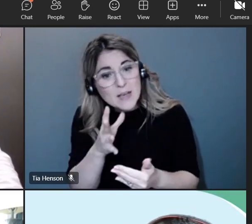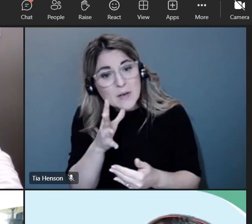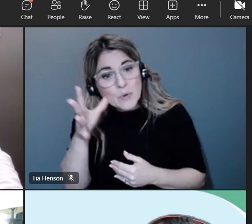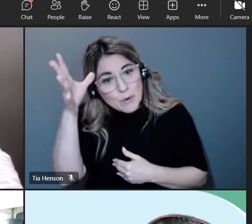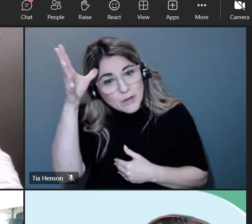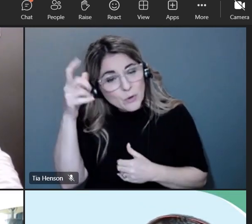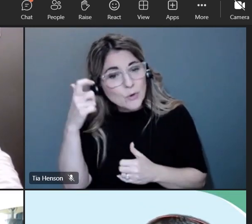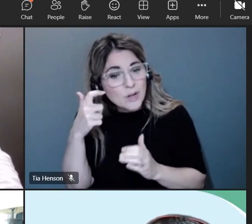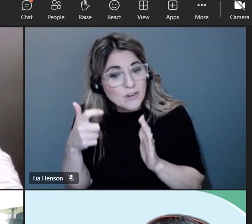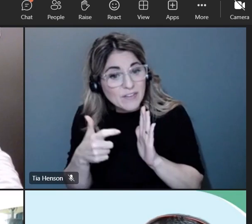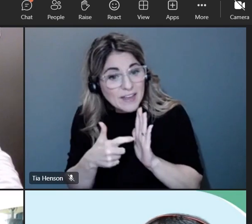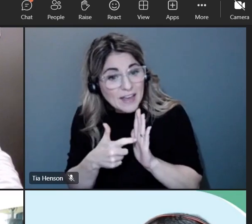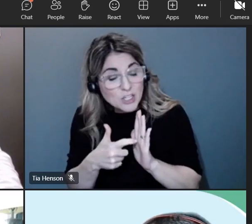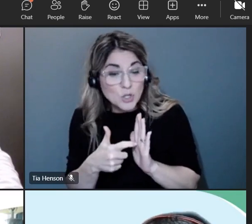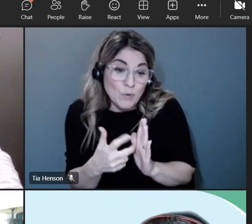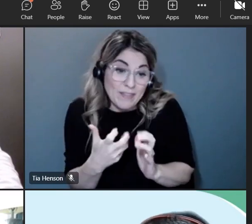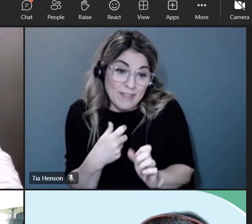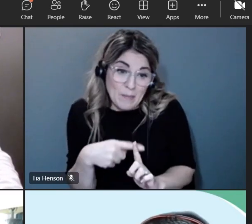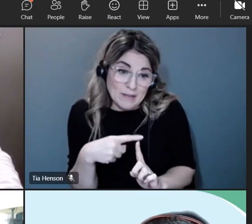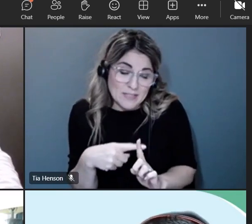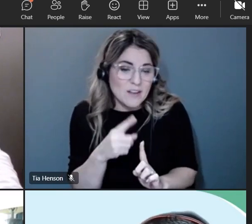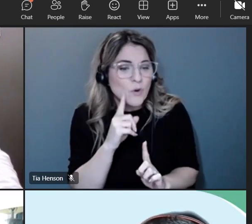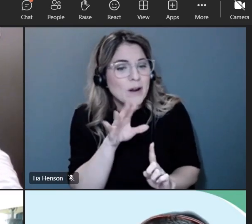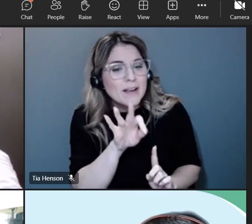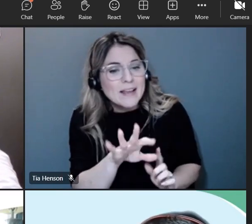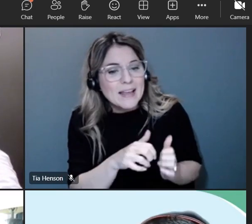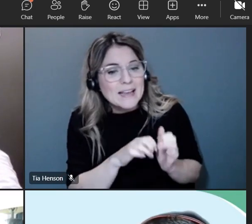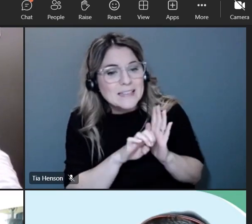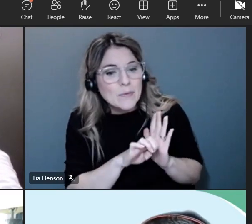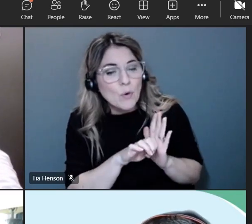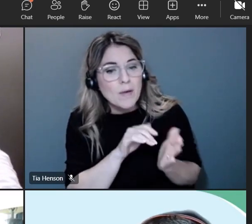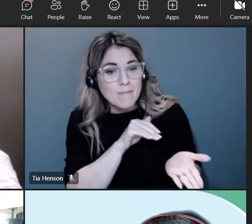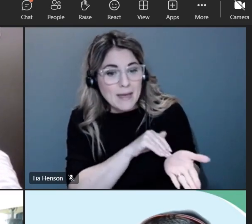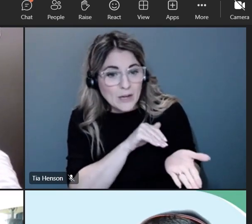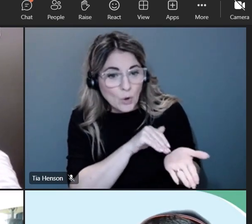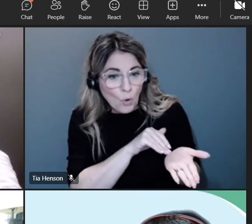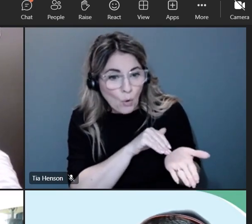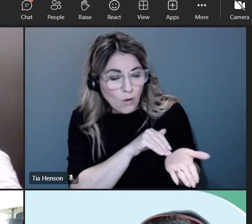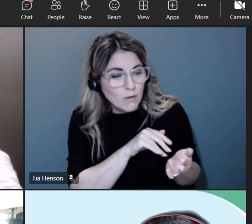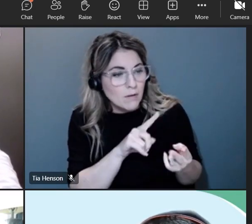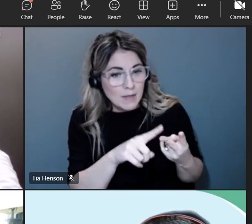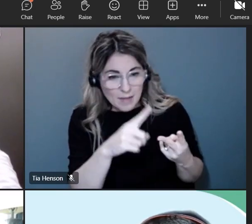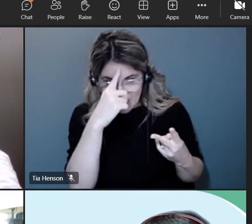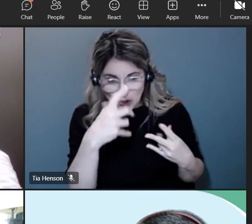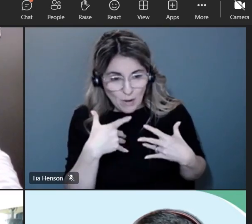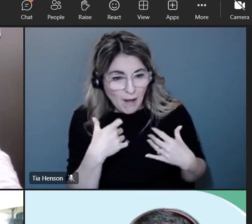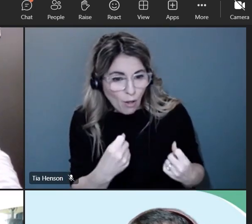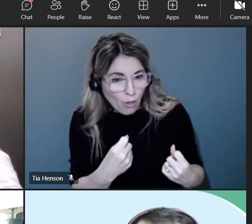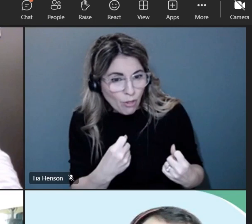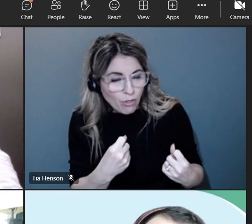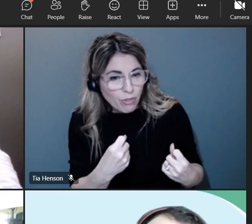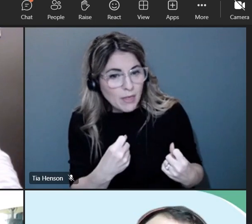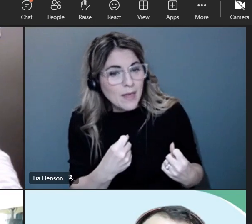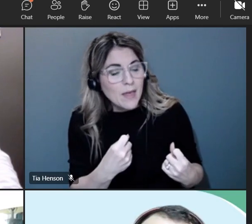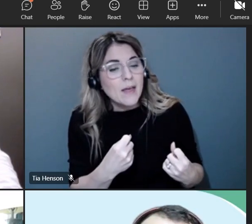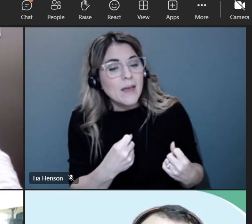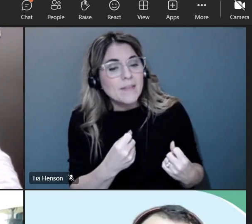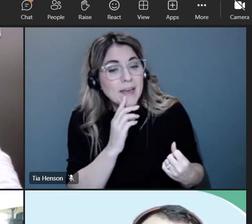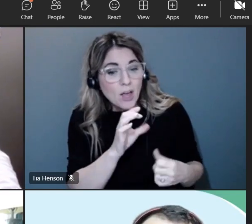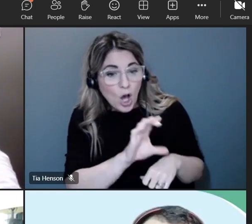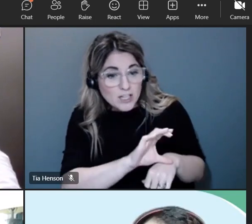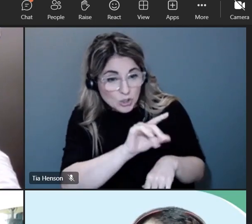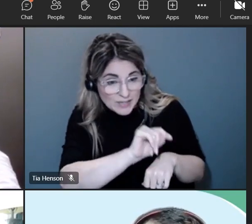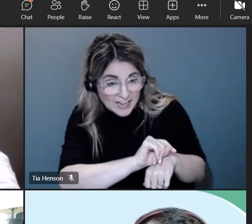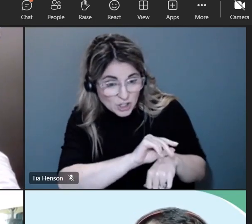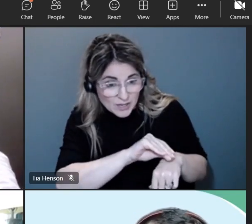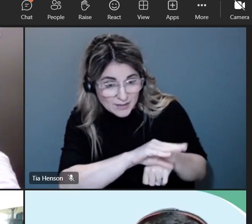some of those we think are good things so for example if there are medical procedures or mental health procedures uh not procedure but a consultation that's